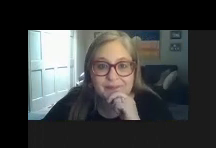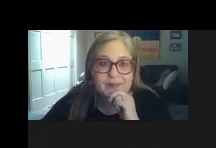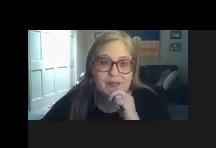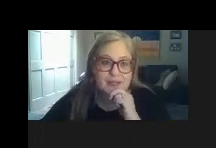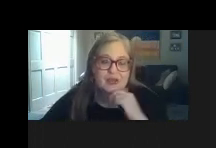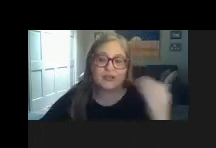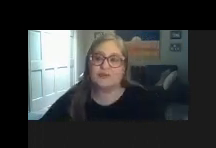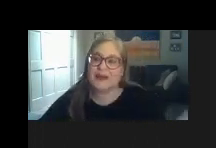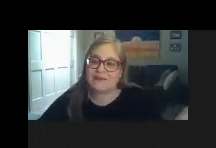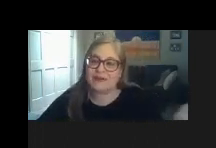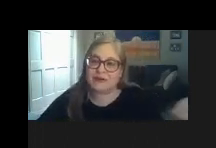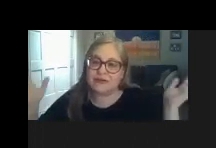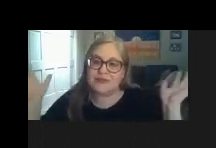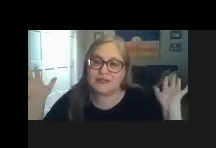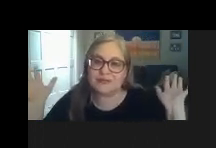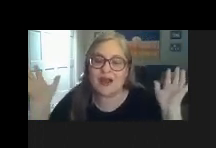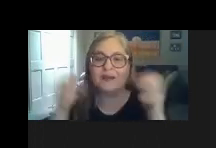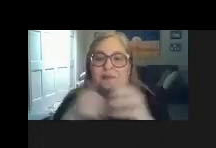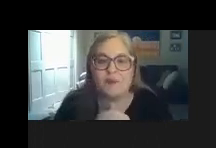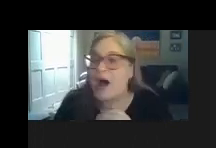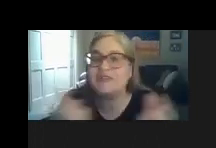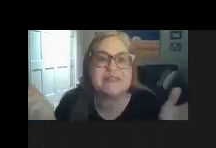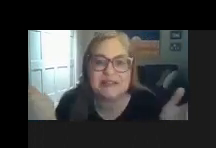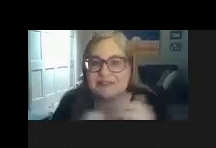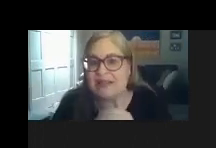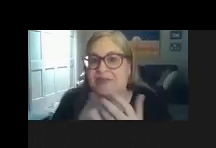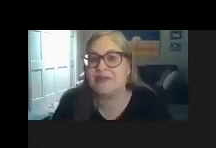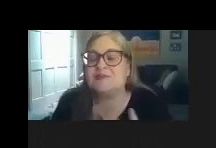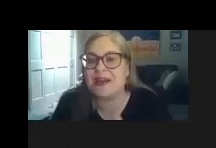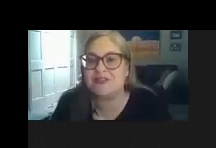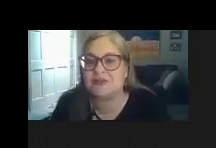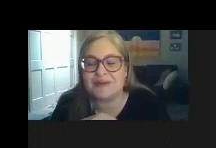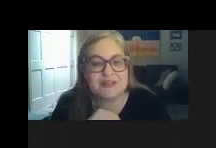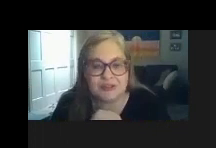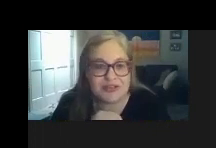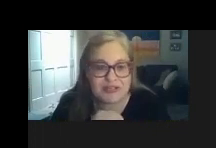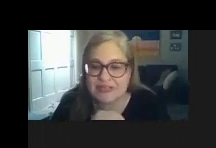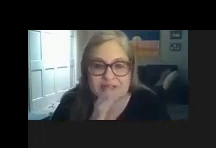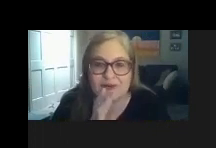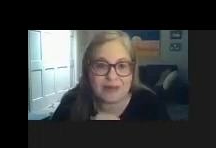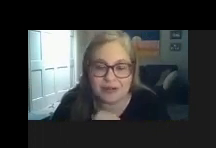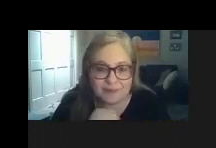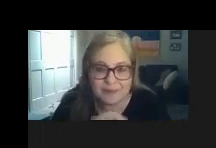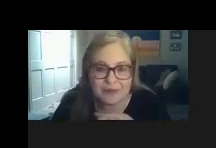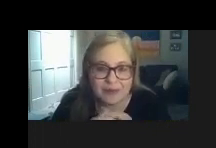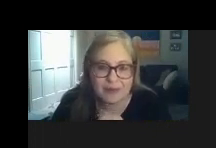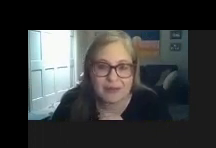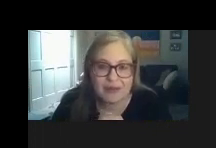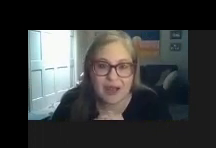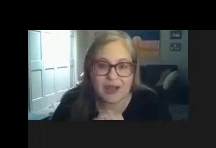you might have a goal to cut while the team is together let's brainstorm a solution to this problem